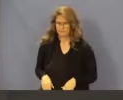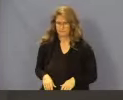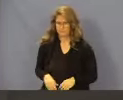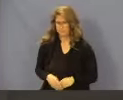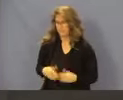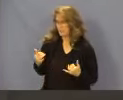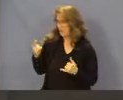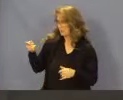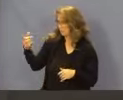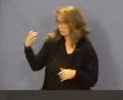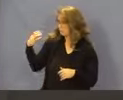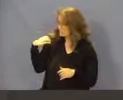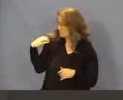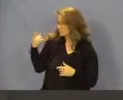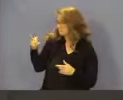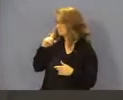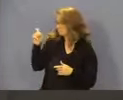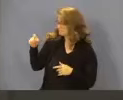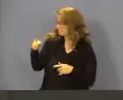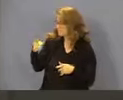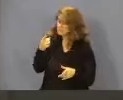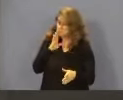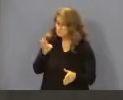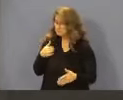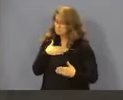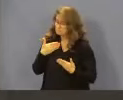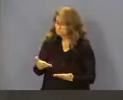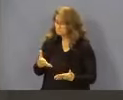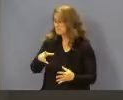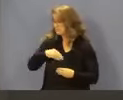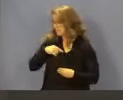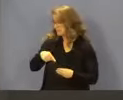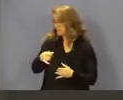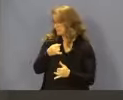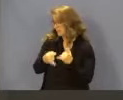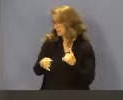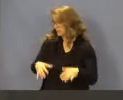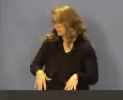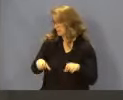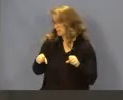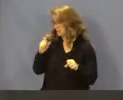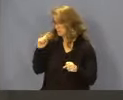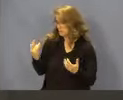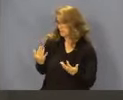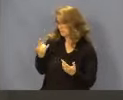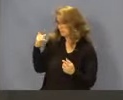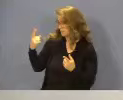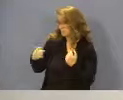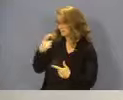that, Mr. Chairman, I respectfully ask for the board's favorable consideration of this item for final adoption, and we'll pause for any questions.